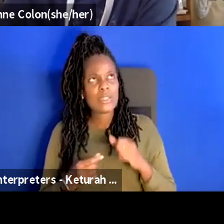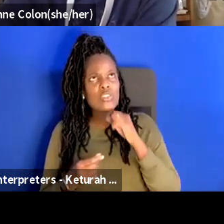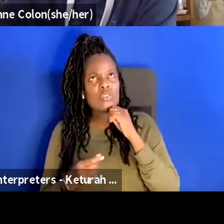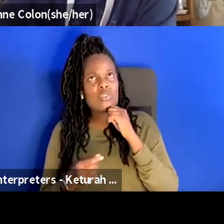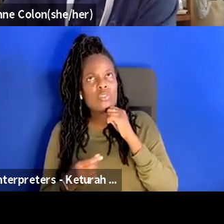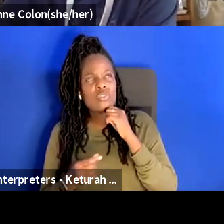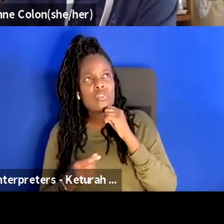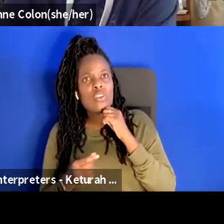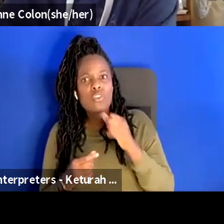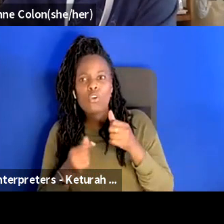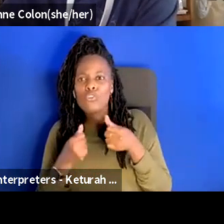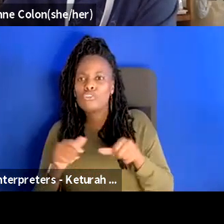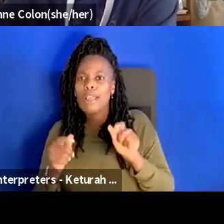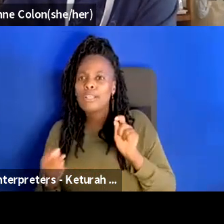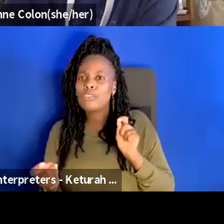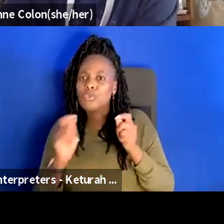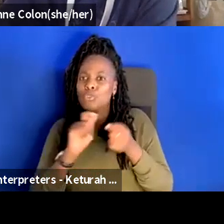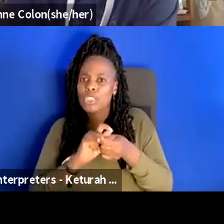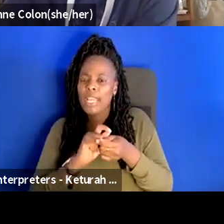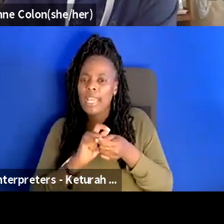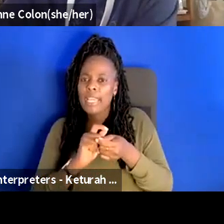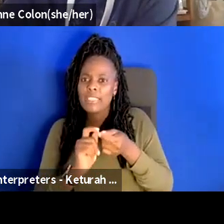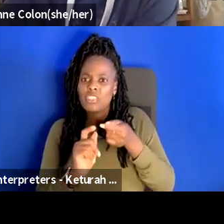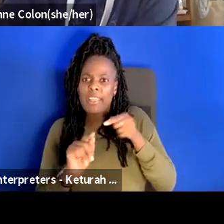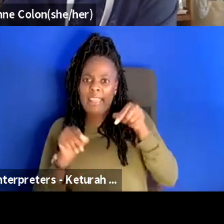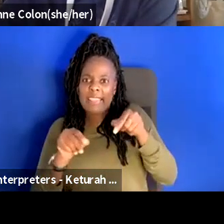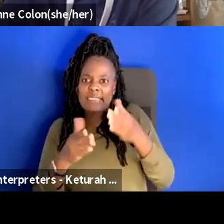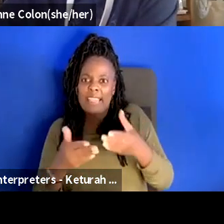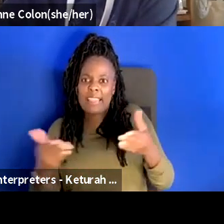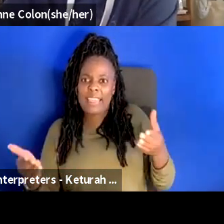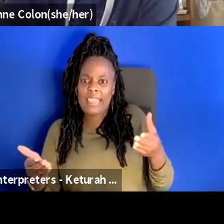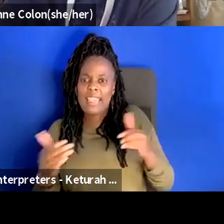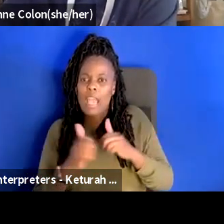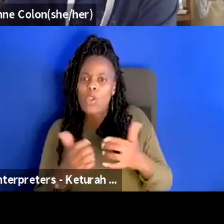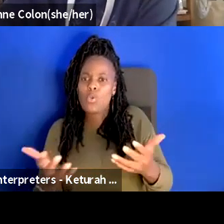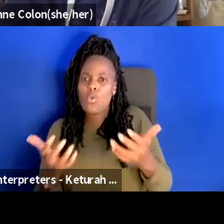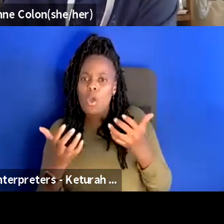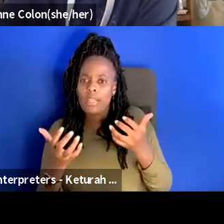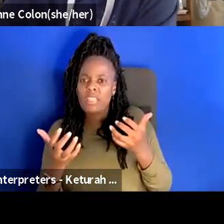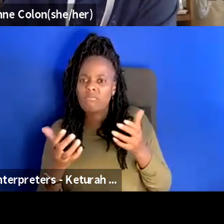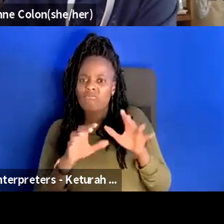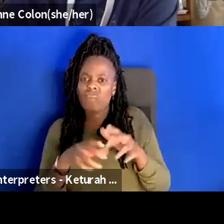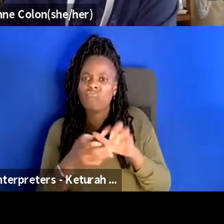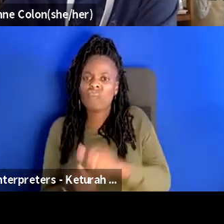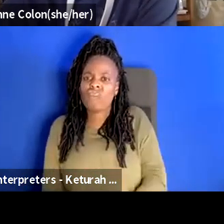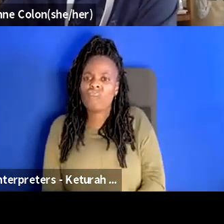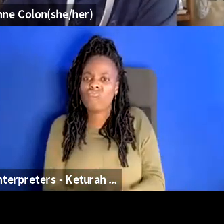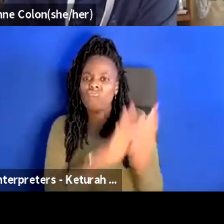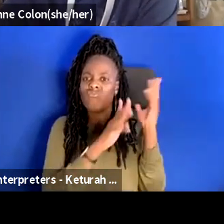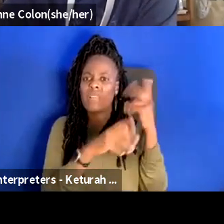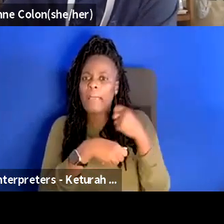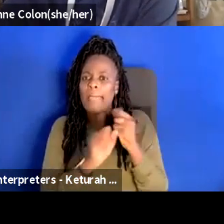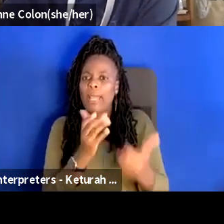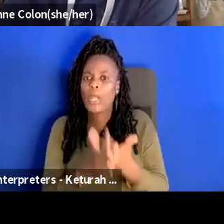to change the existing thing to be the way you want it to be make a new thing that makes the old one